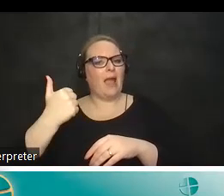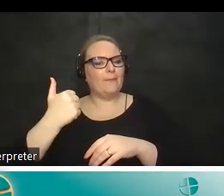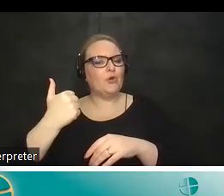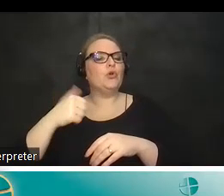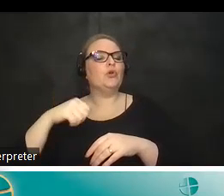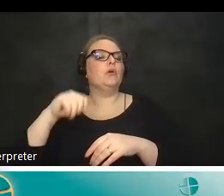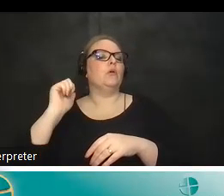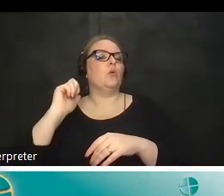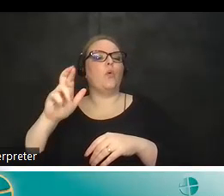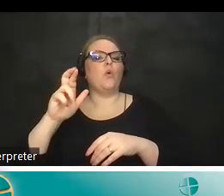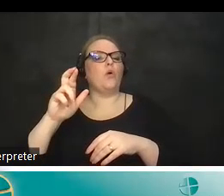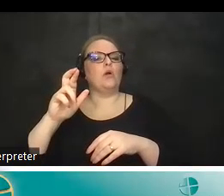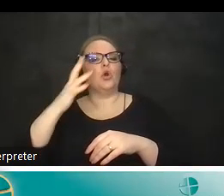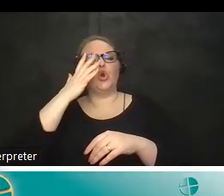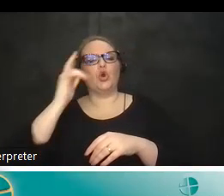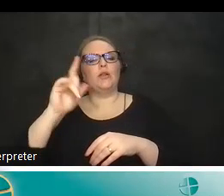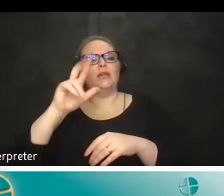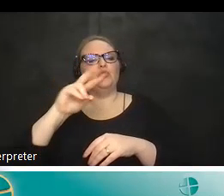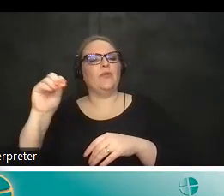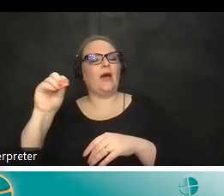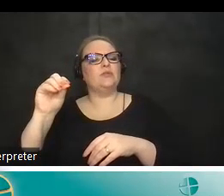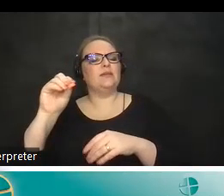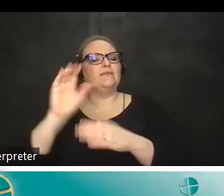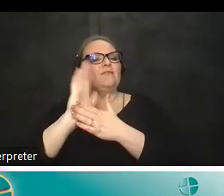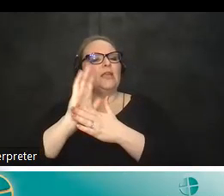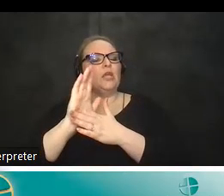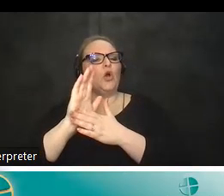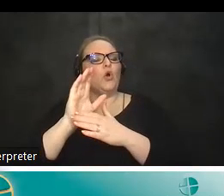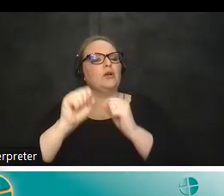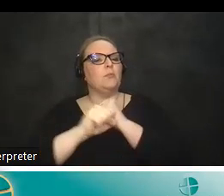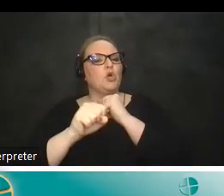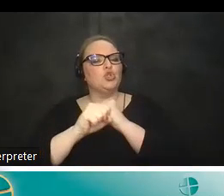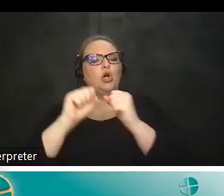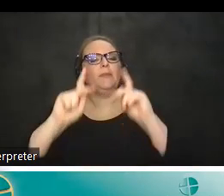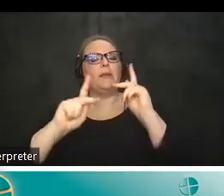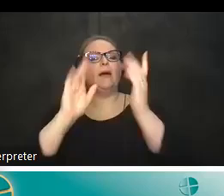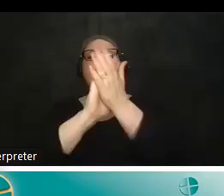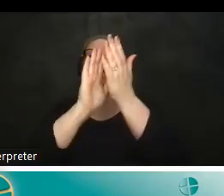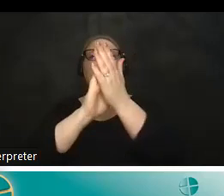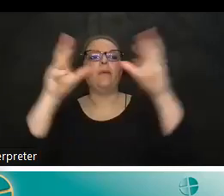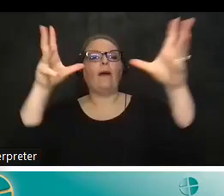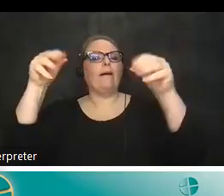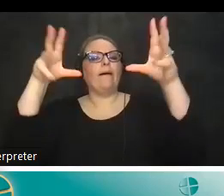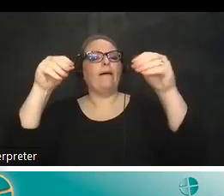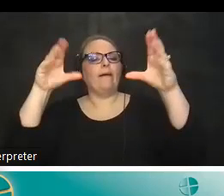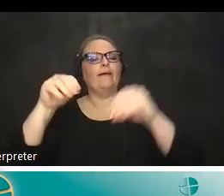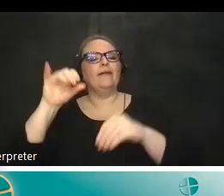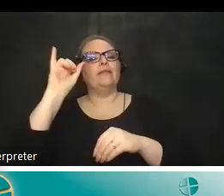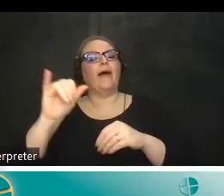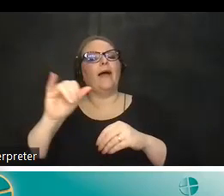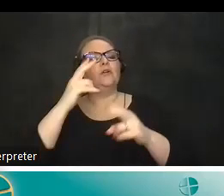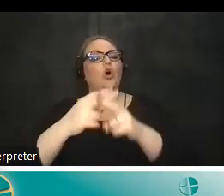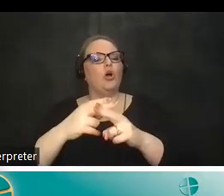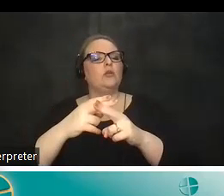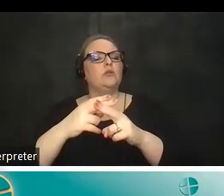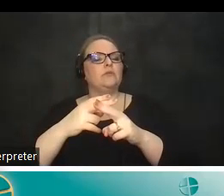those actually those early 2000s video commercials of people clapping their hands to turn off and on their lights that could be considered a very